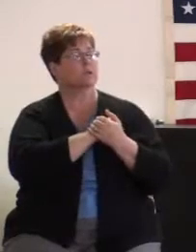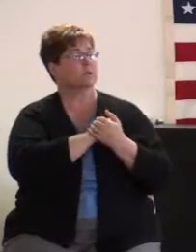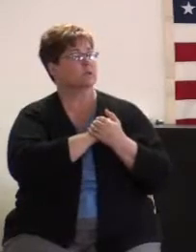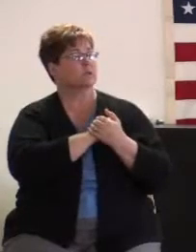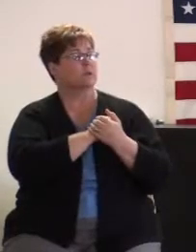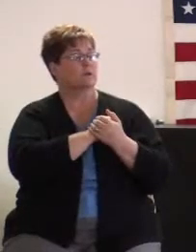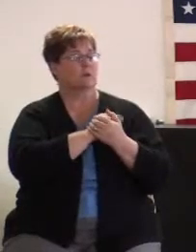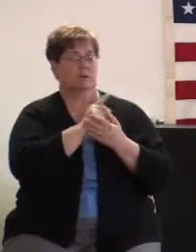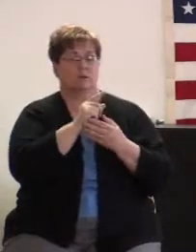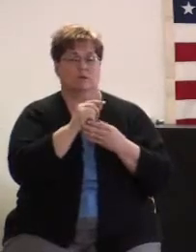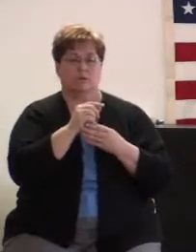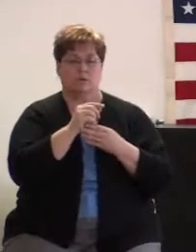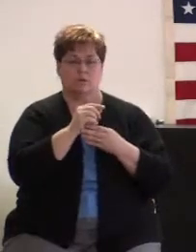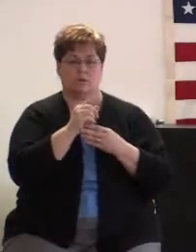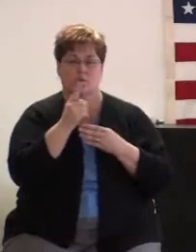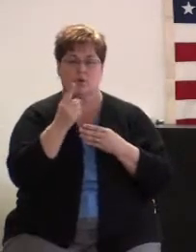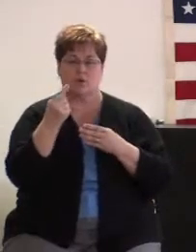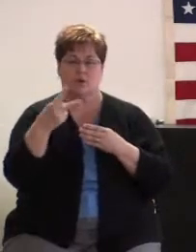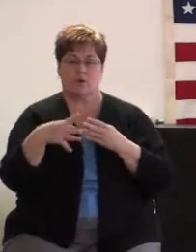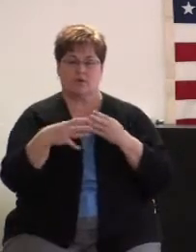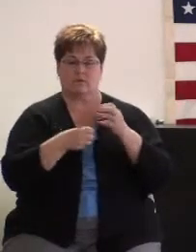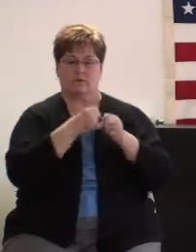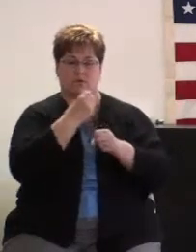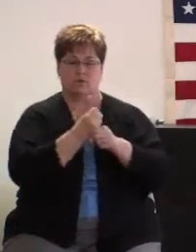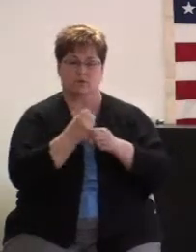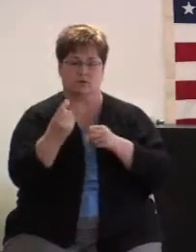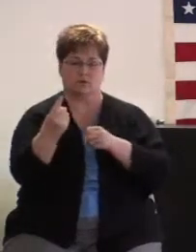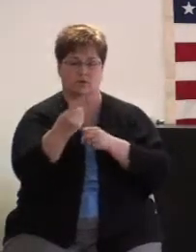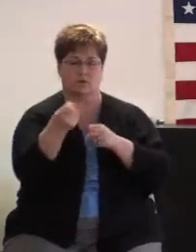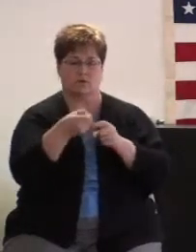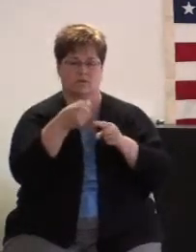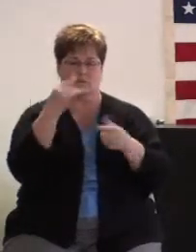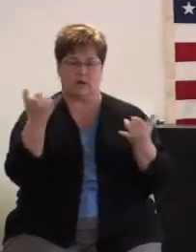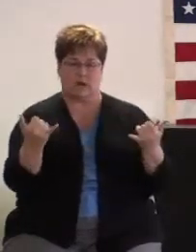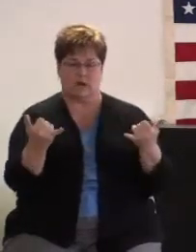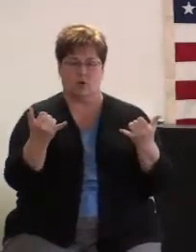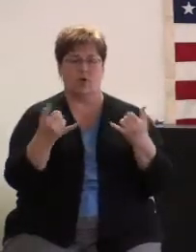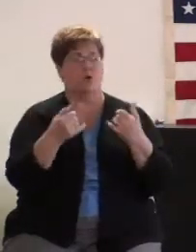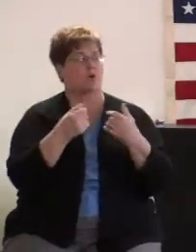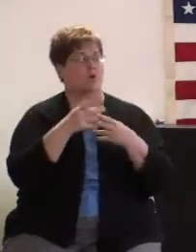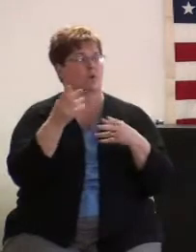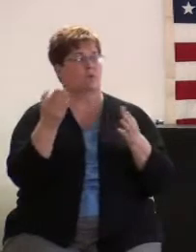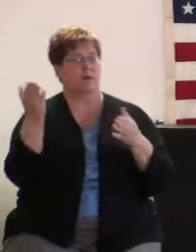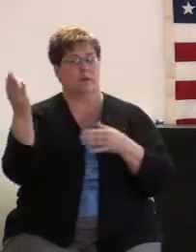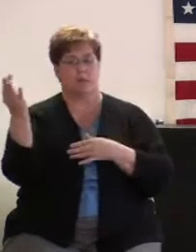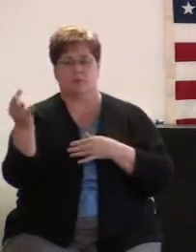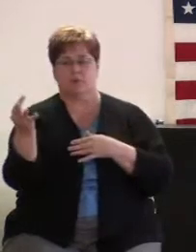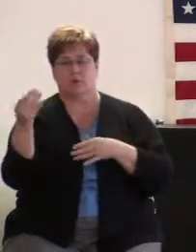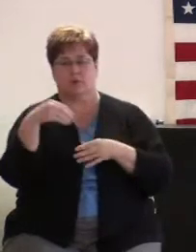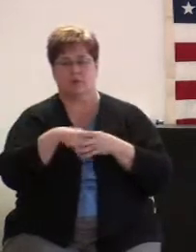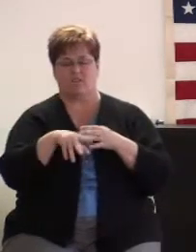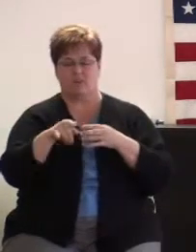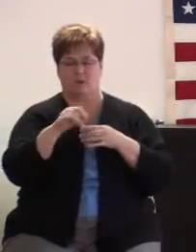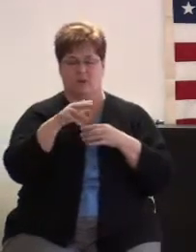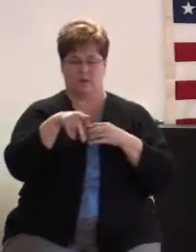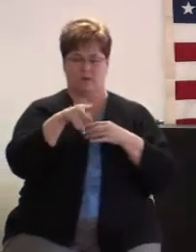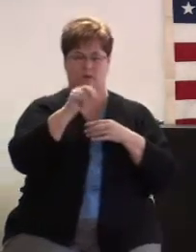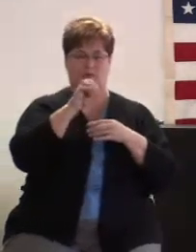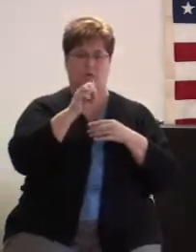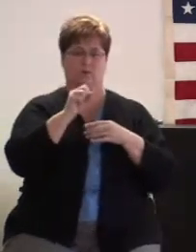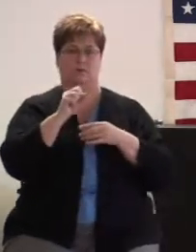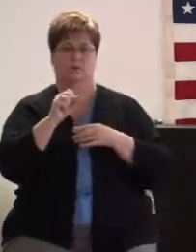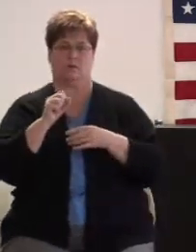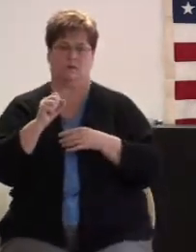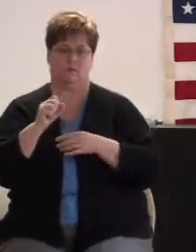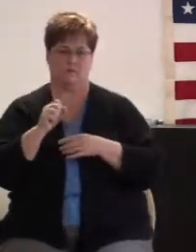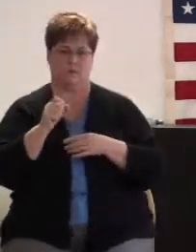In a year and a half we'll be preaching in the Philippines and they